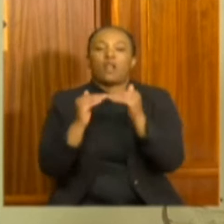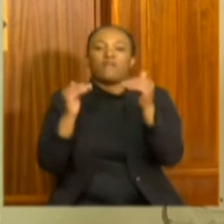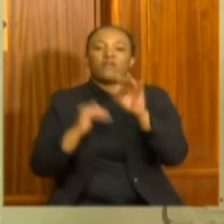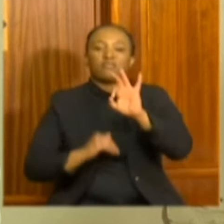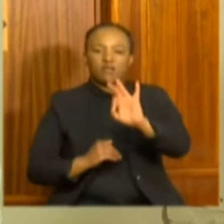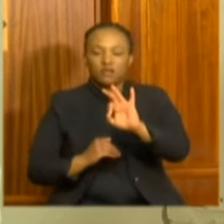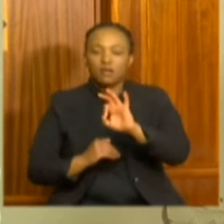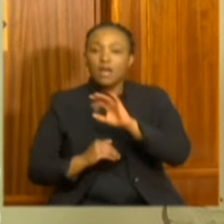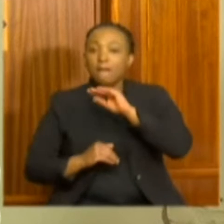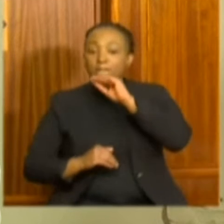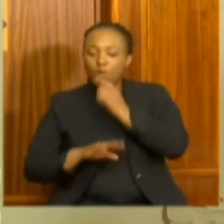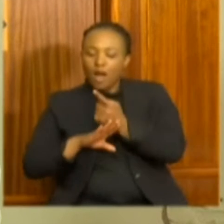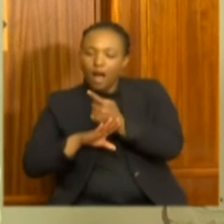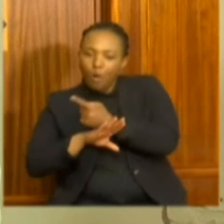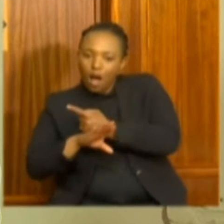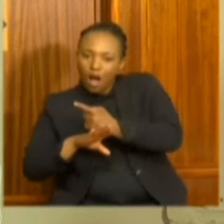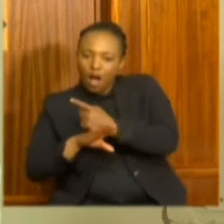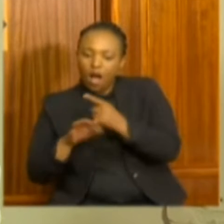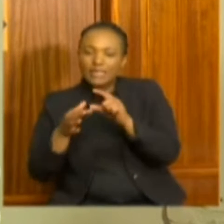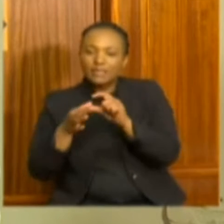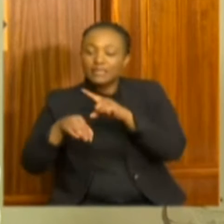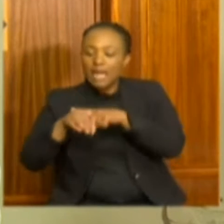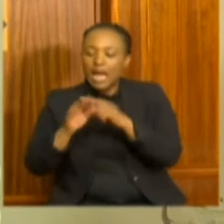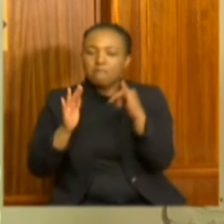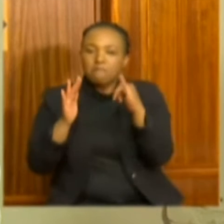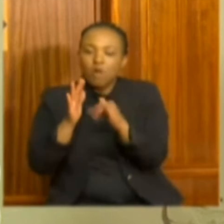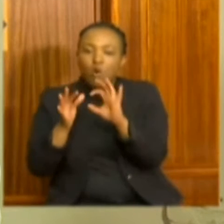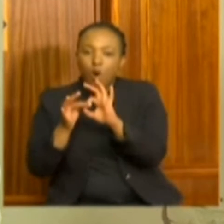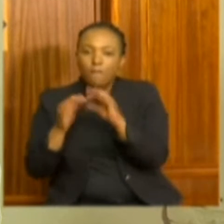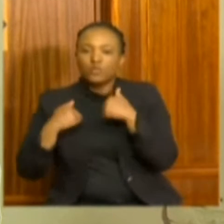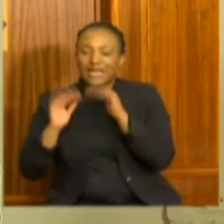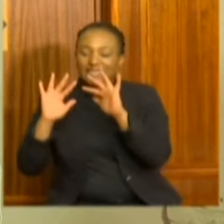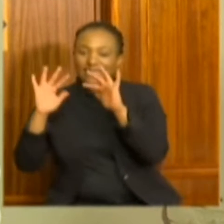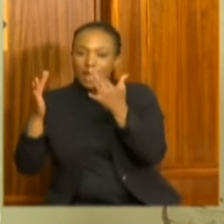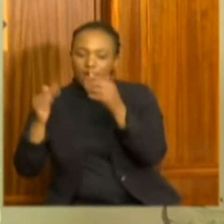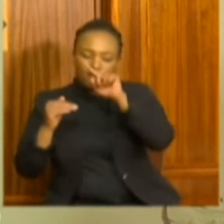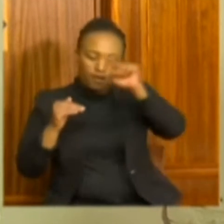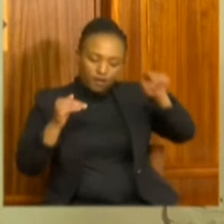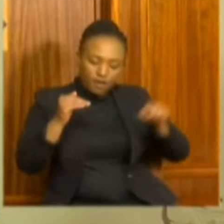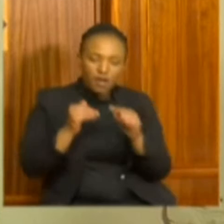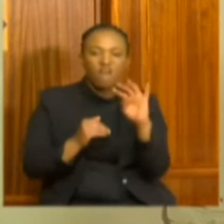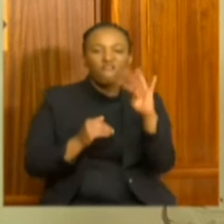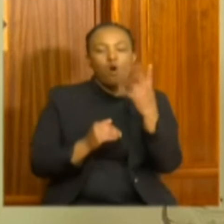The hours of curfew will start at 10 p.m. and end at 4 a.m.